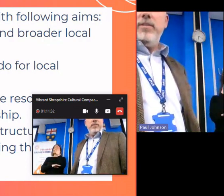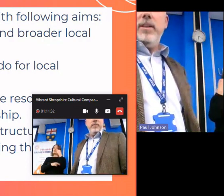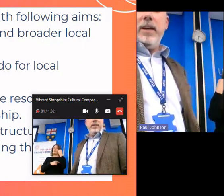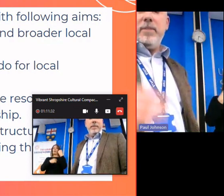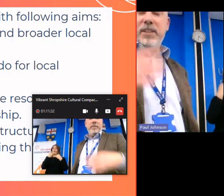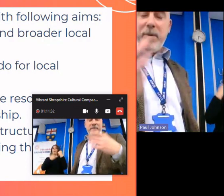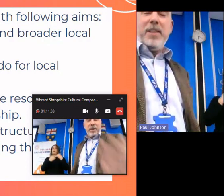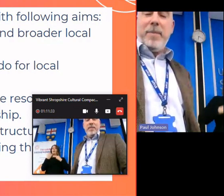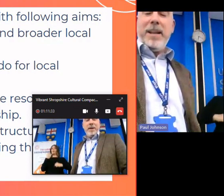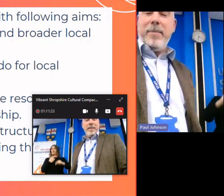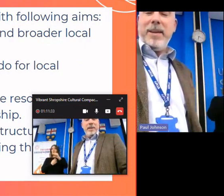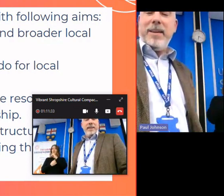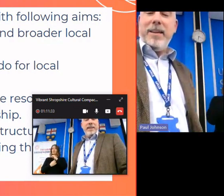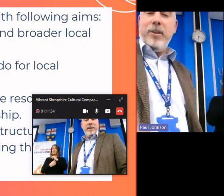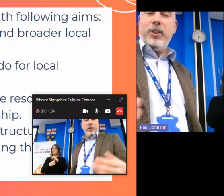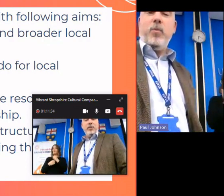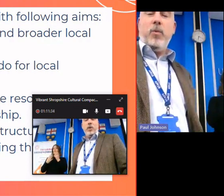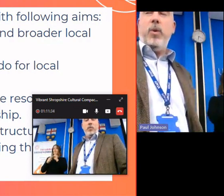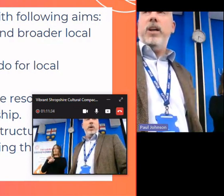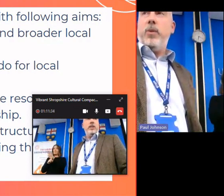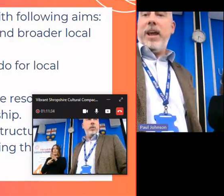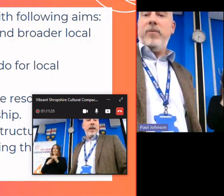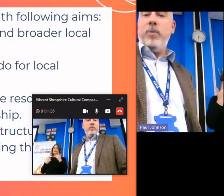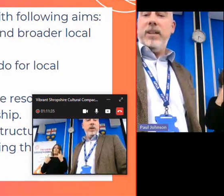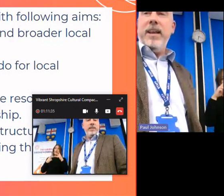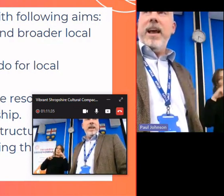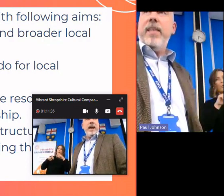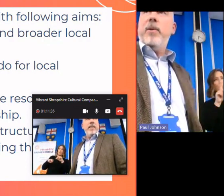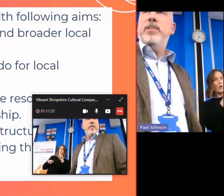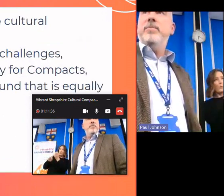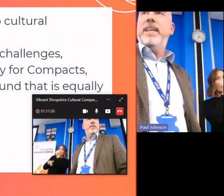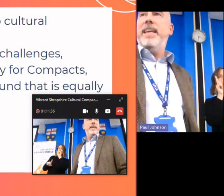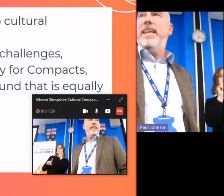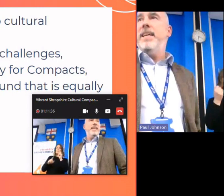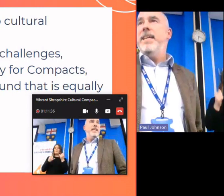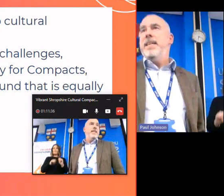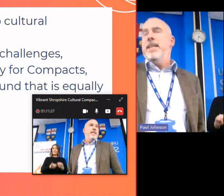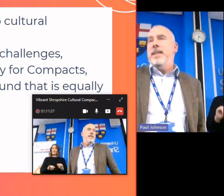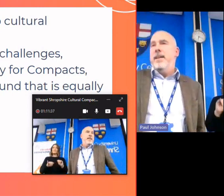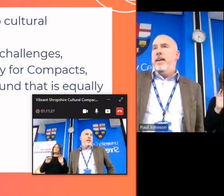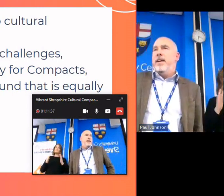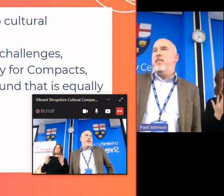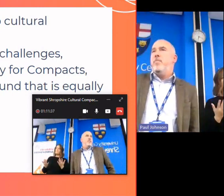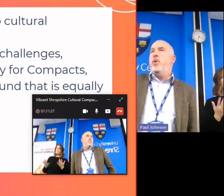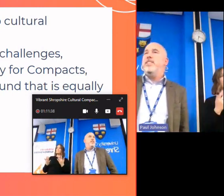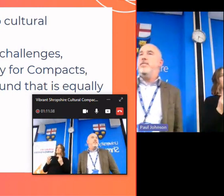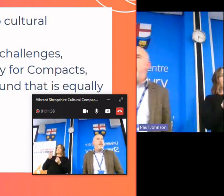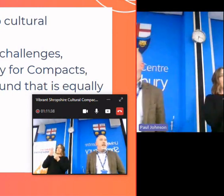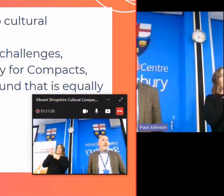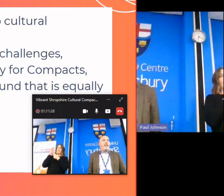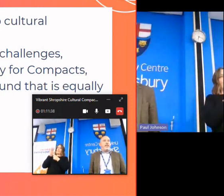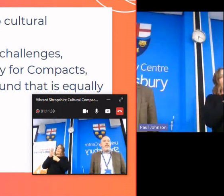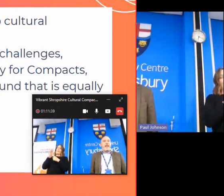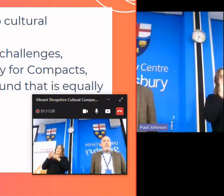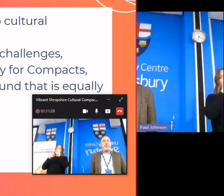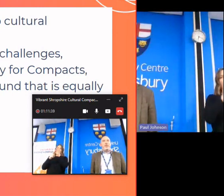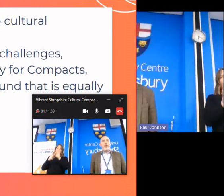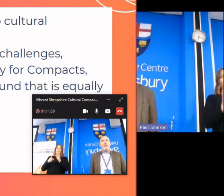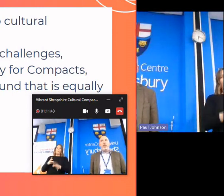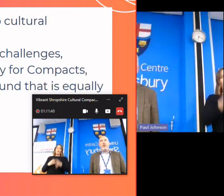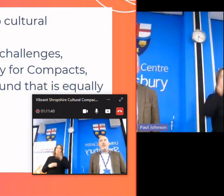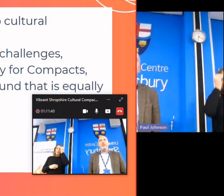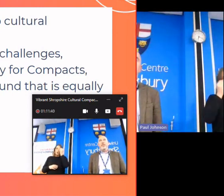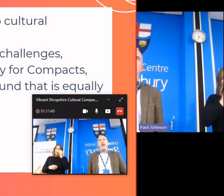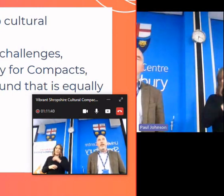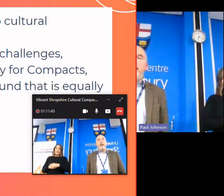of those um despite the pandemic looked at what had worked what hadn't worked and there were some key kind of points of learning that came